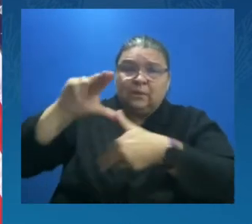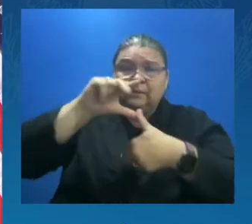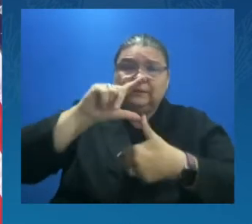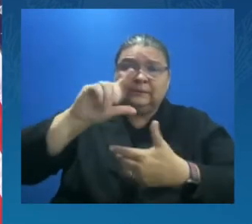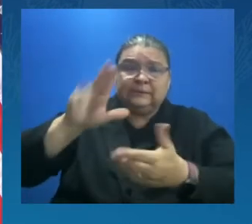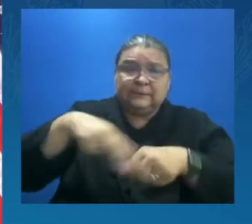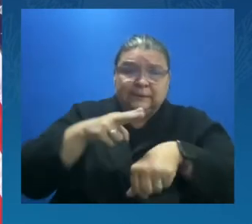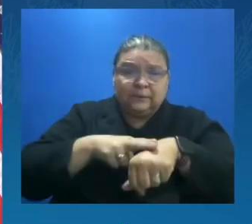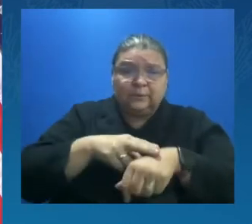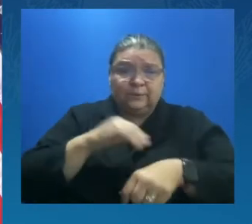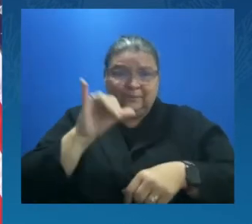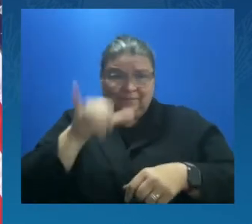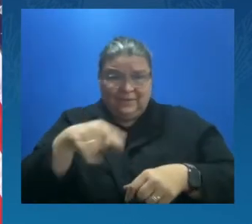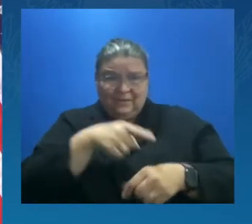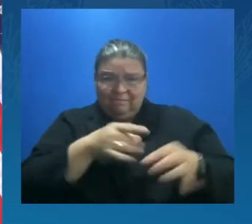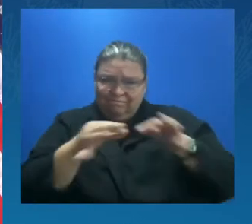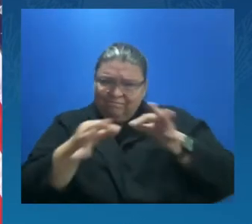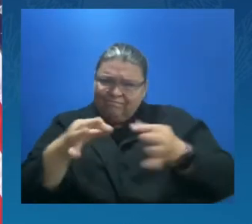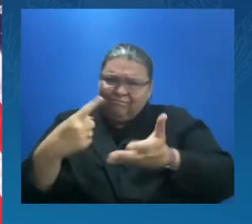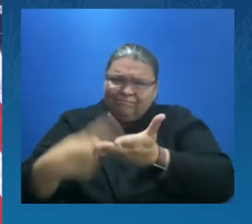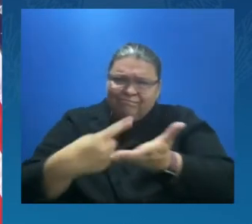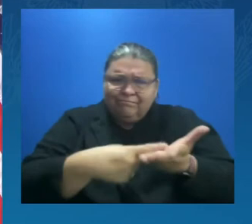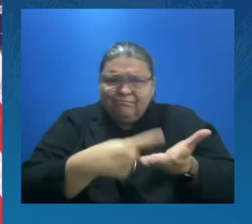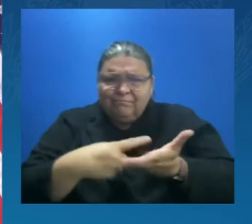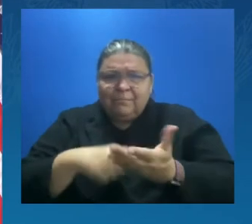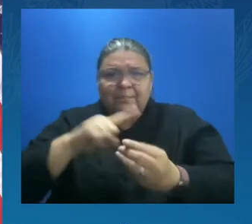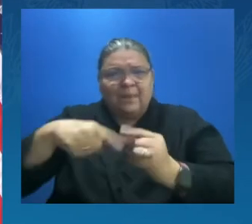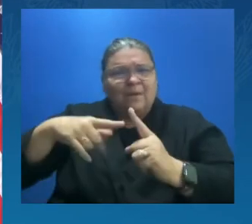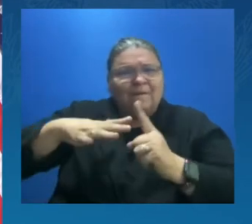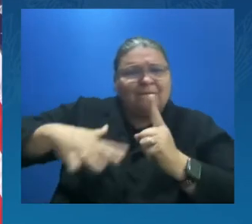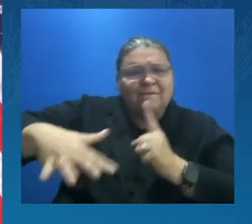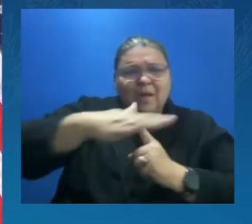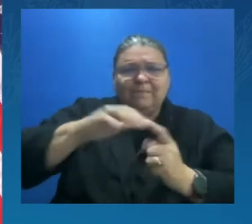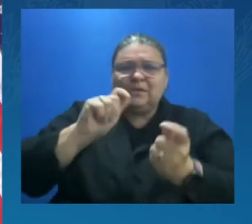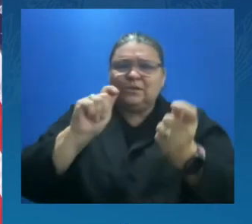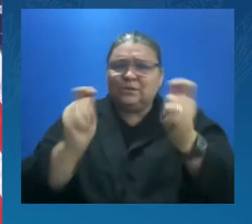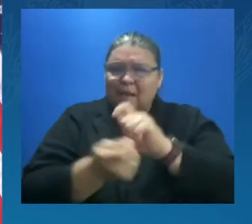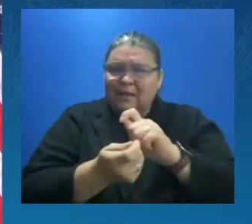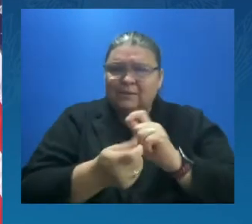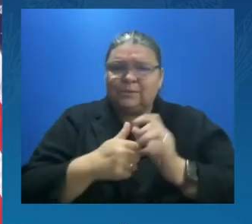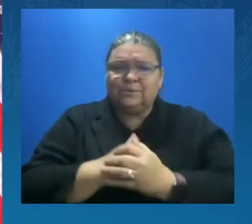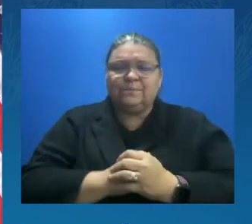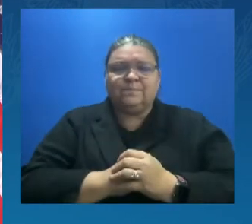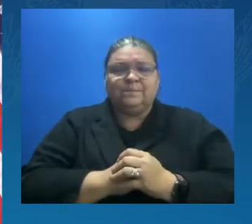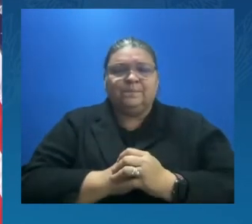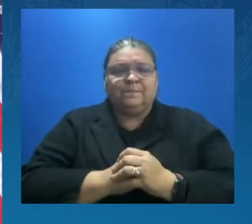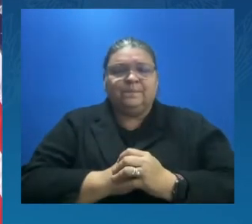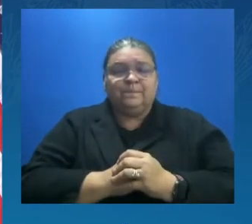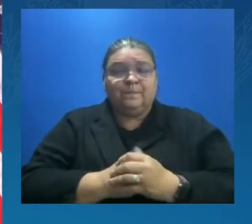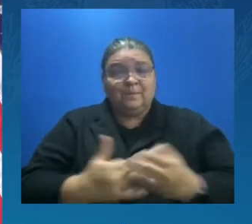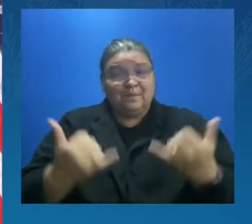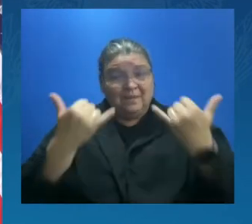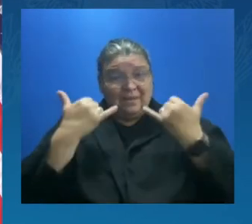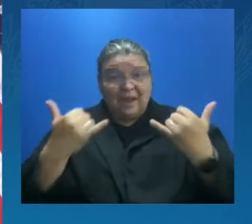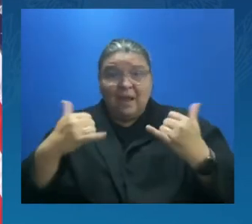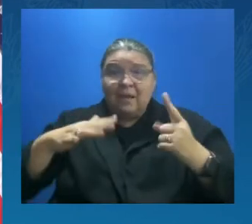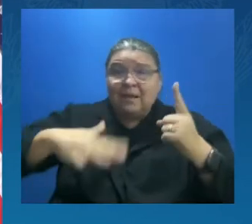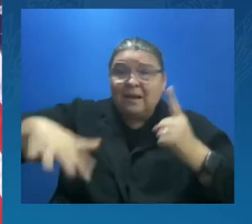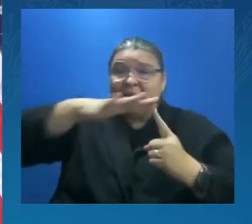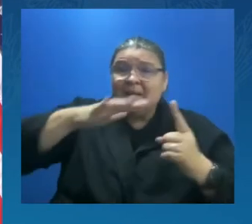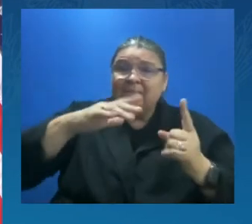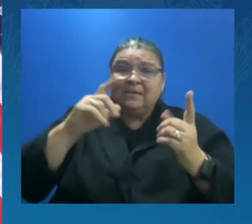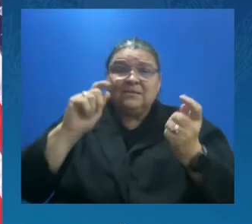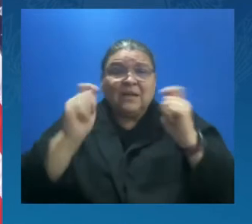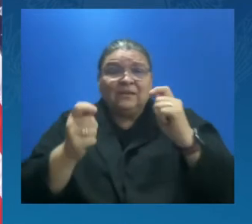And the takeaway is clear. As the climate crisis gets worse, extreme weather will